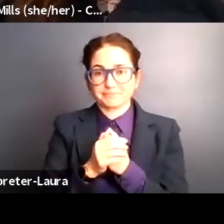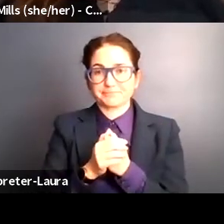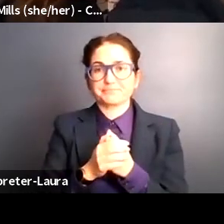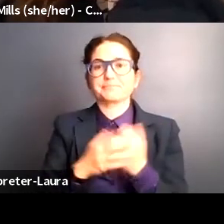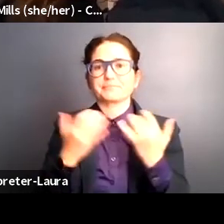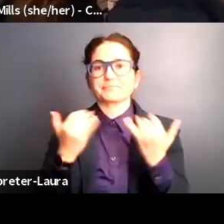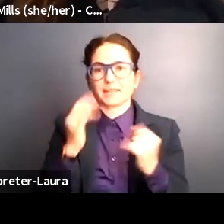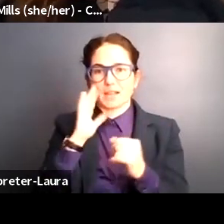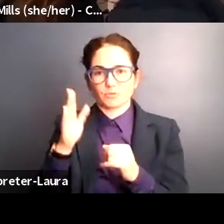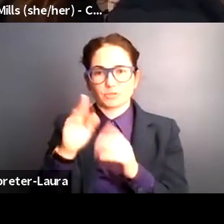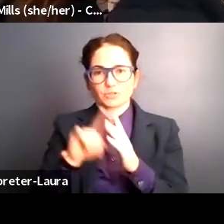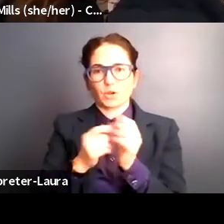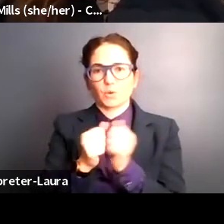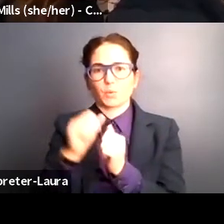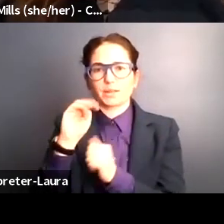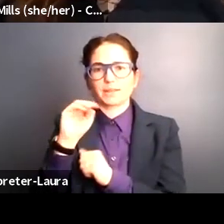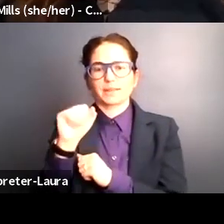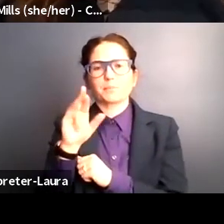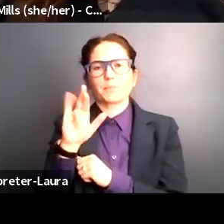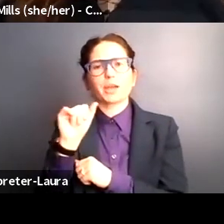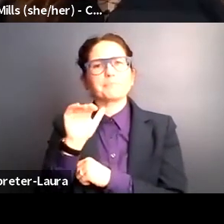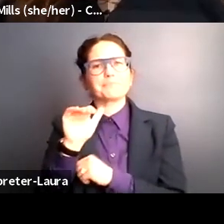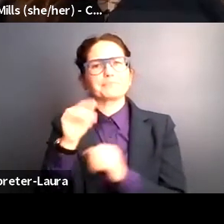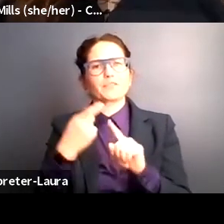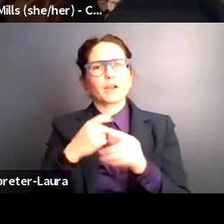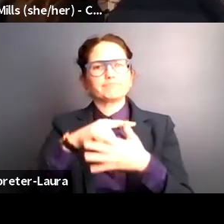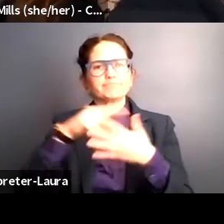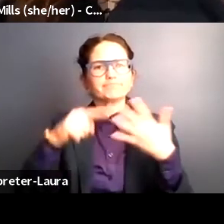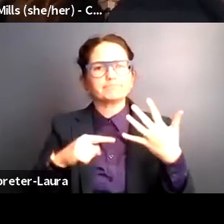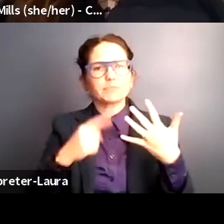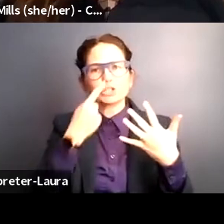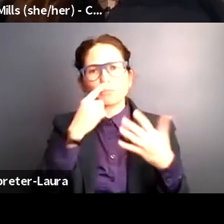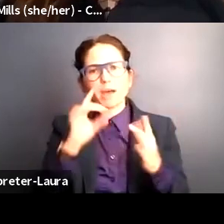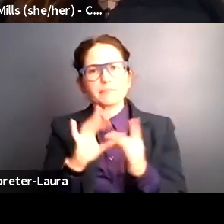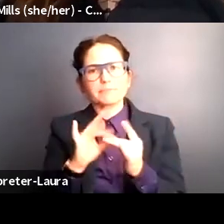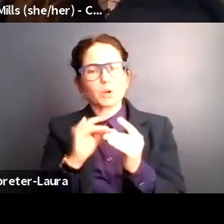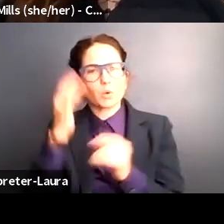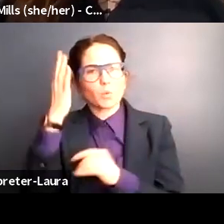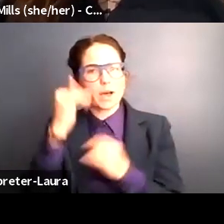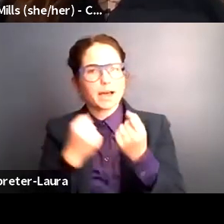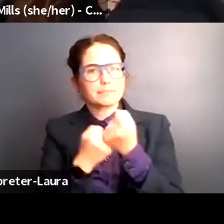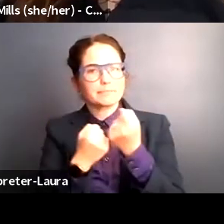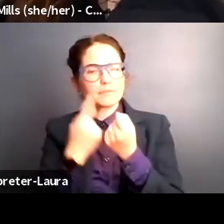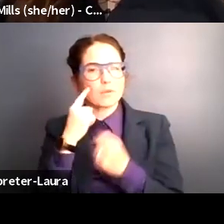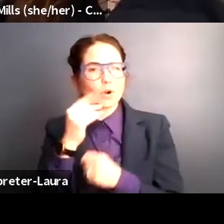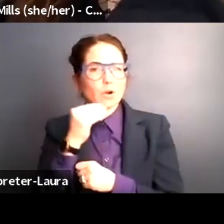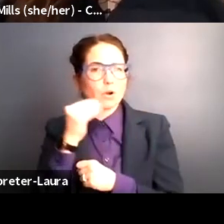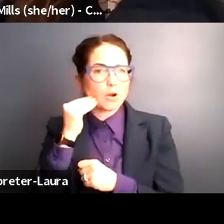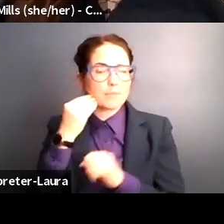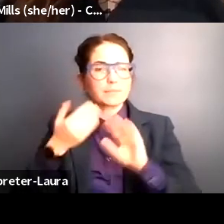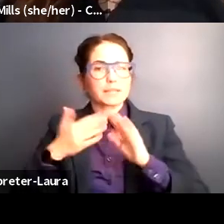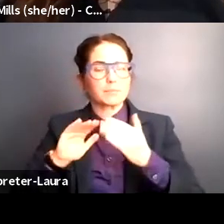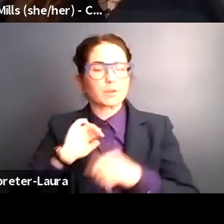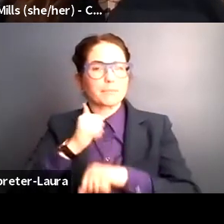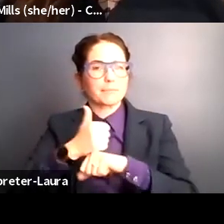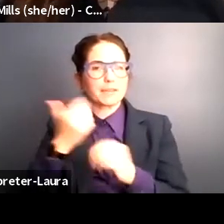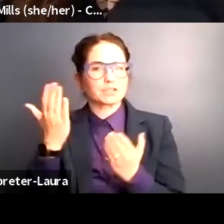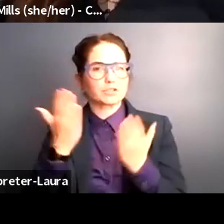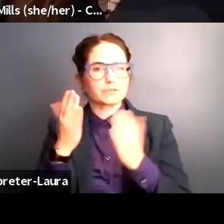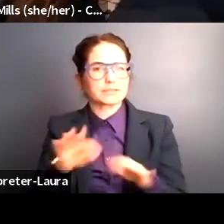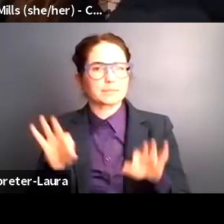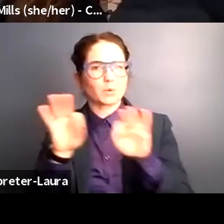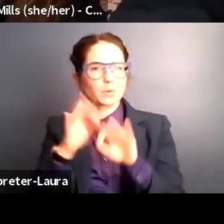start with you, Maria. Of these five key areas, can you talk to us about why support for home and community-based services is important,